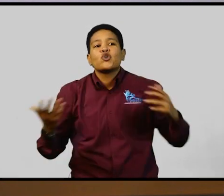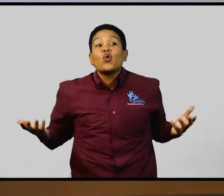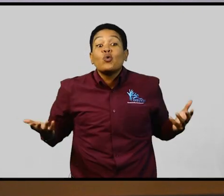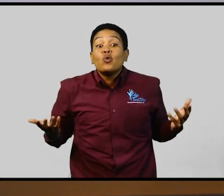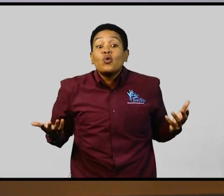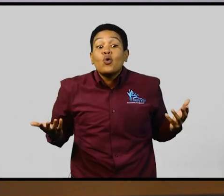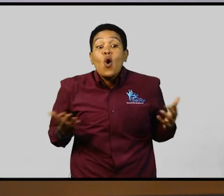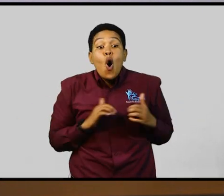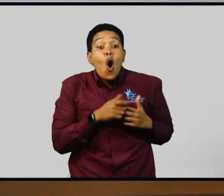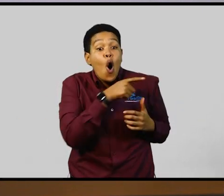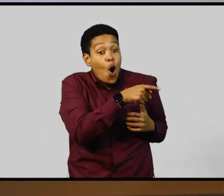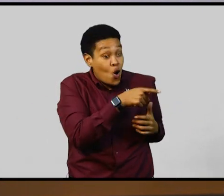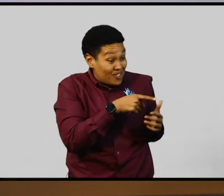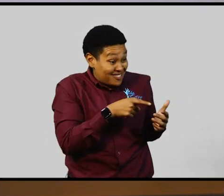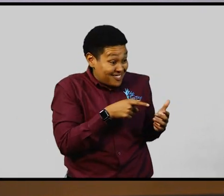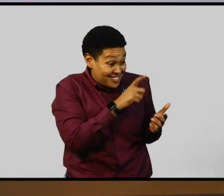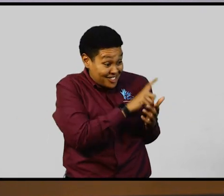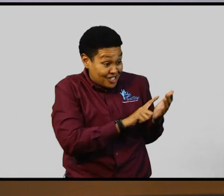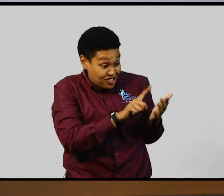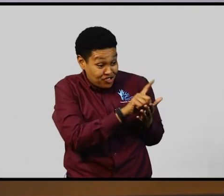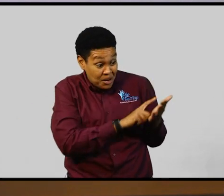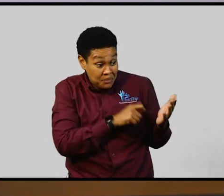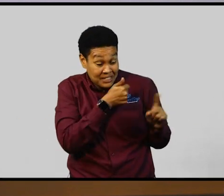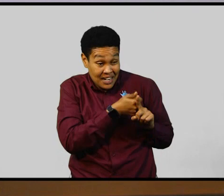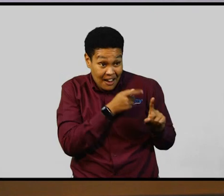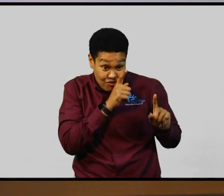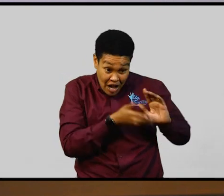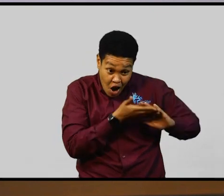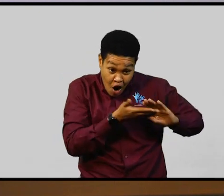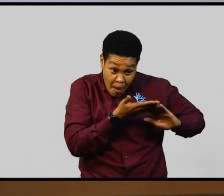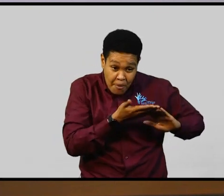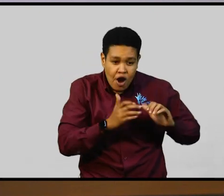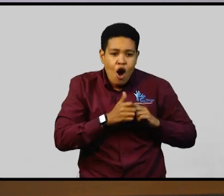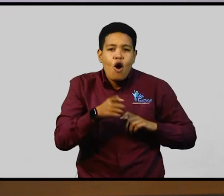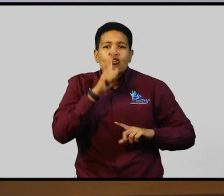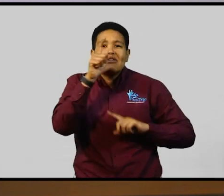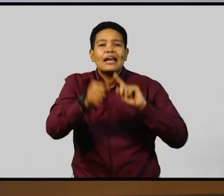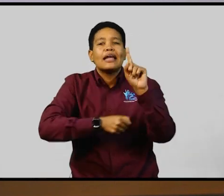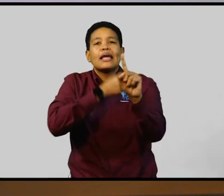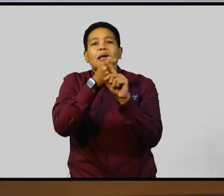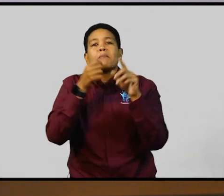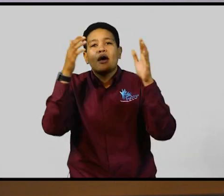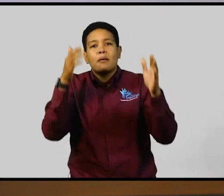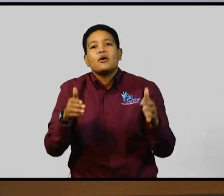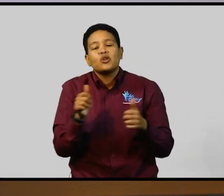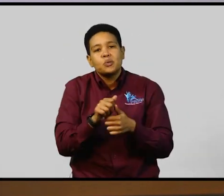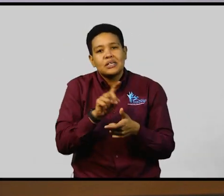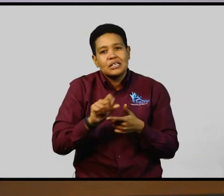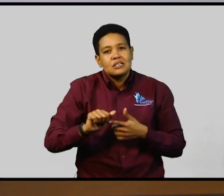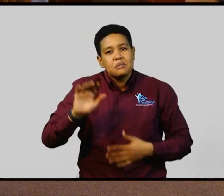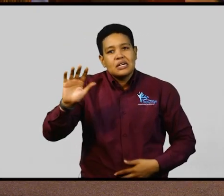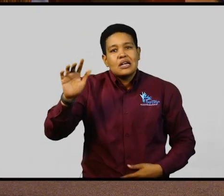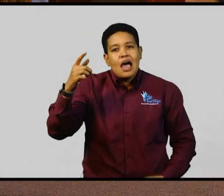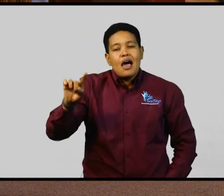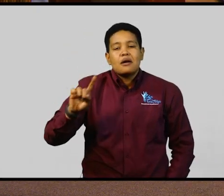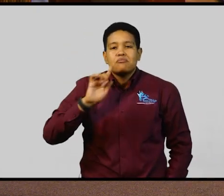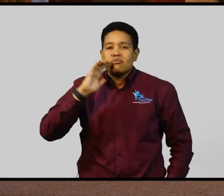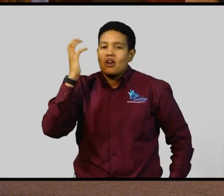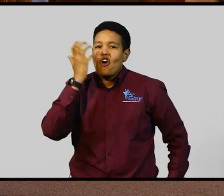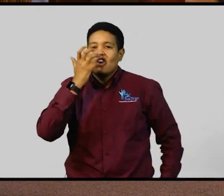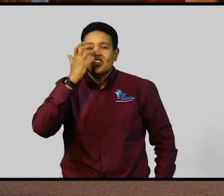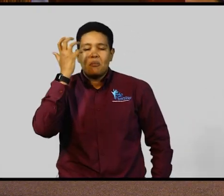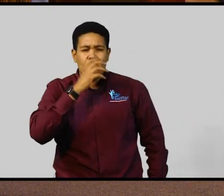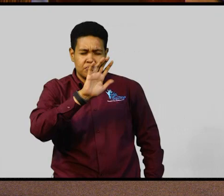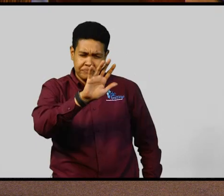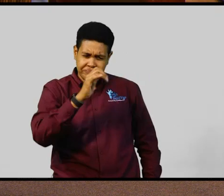this discrimination operates and how it impacts on the person with disability. Awesome. Awesome. Now, so